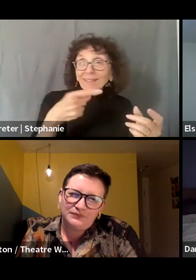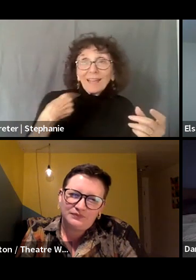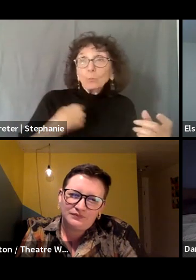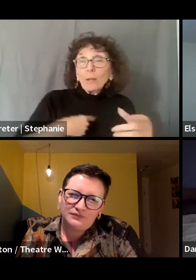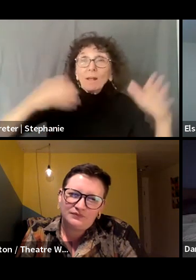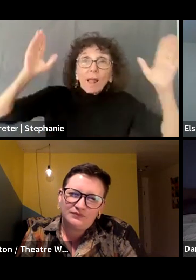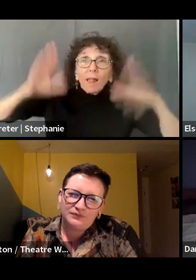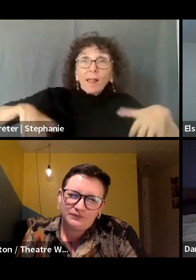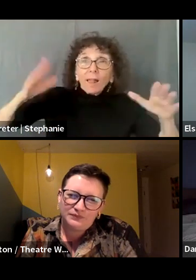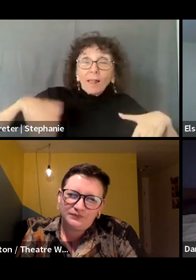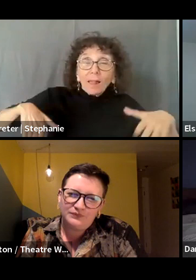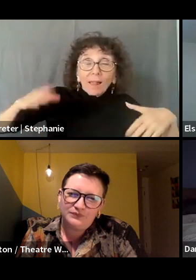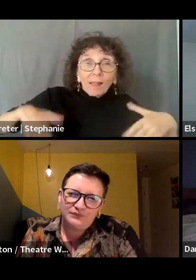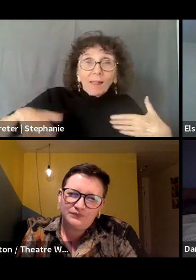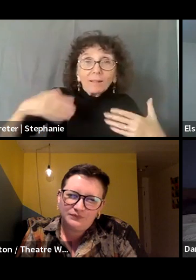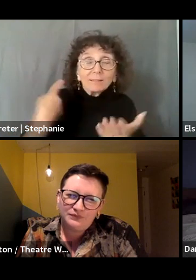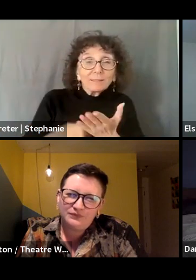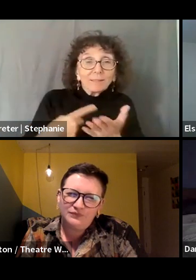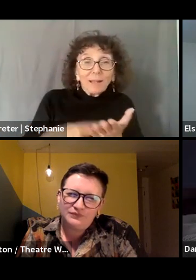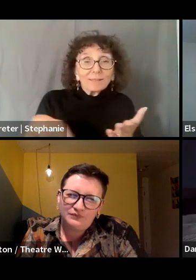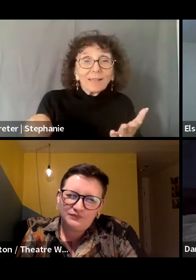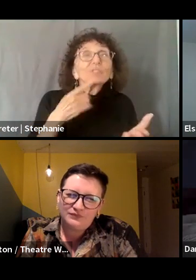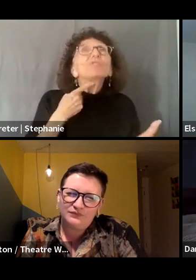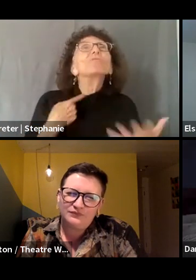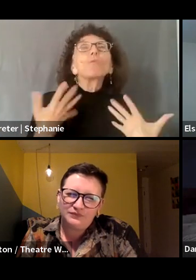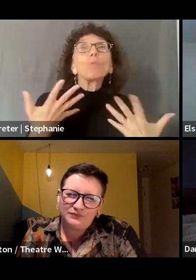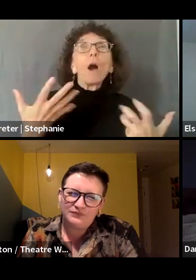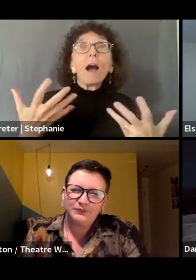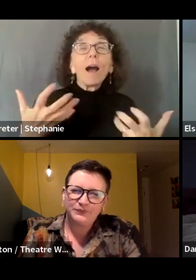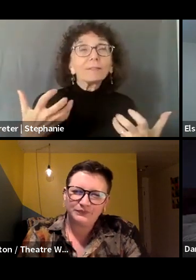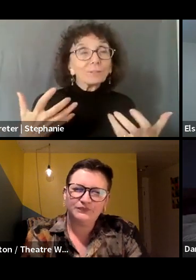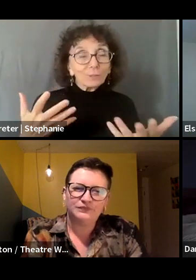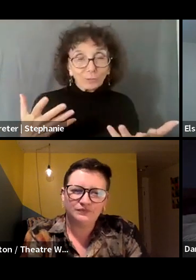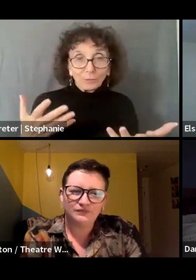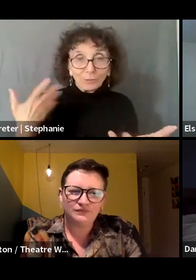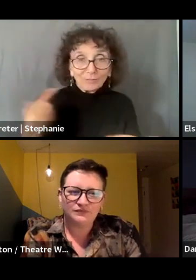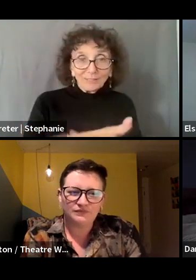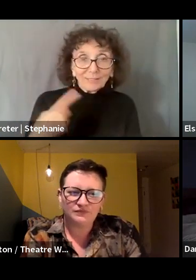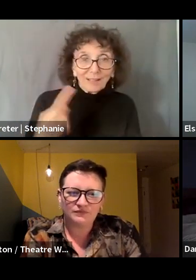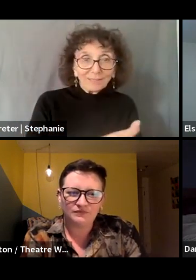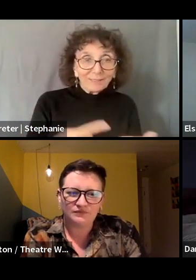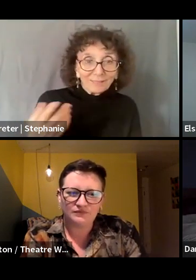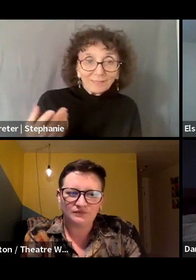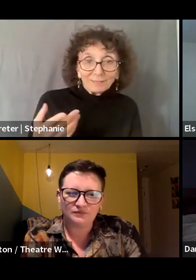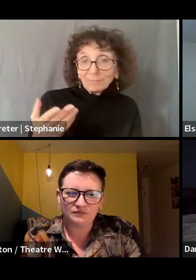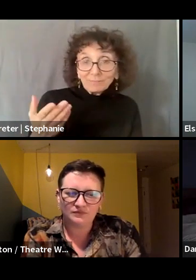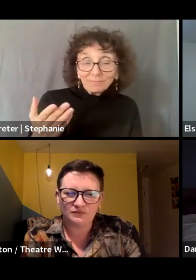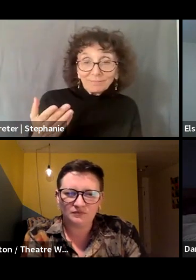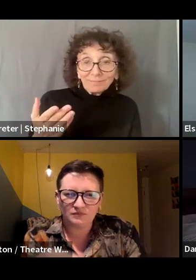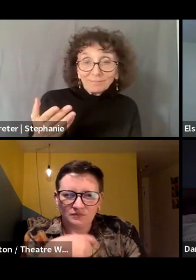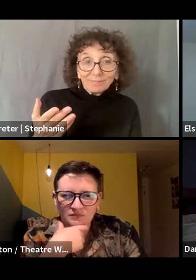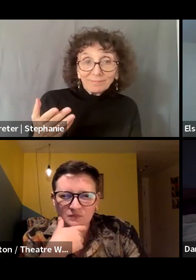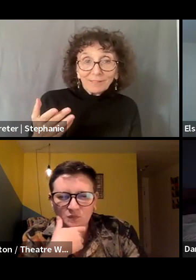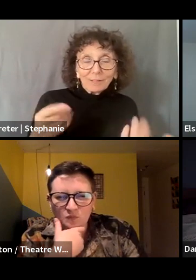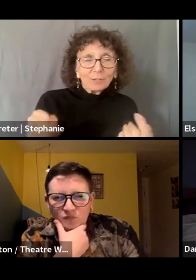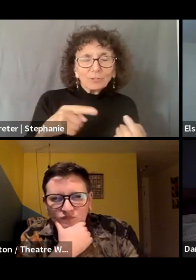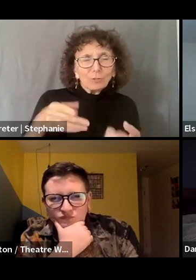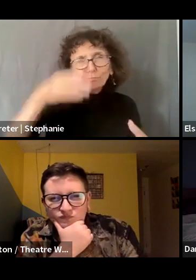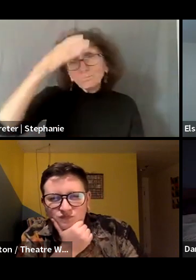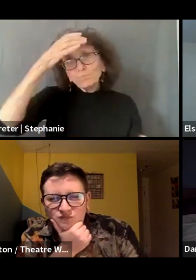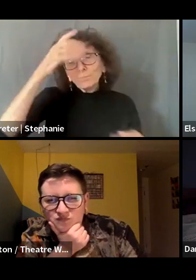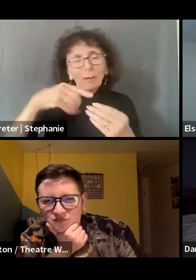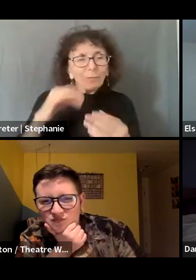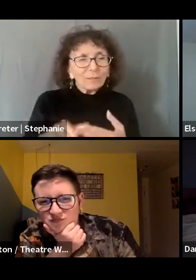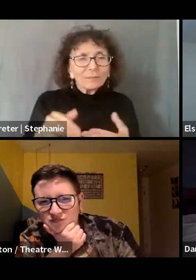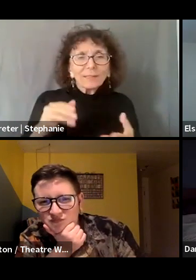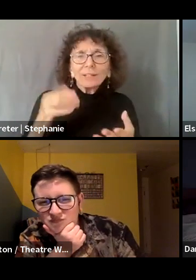on, that I haven't asked about, or we haven't sort of found our way to, um, because you have, you know, deep knowledge around these things. And is there something